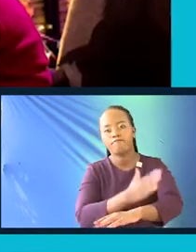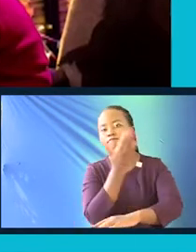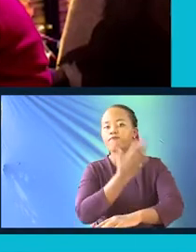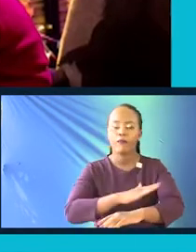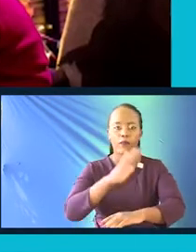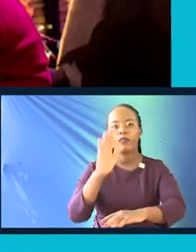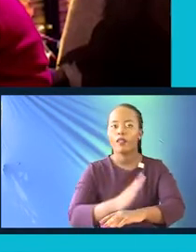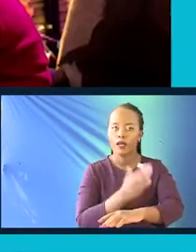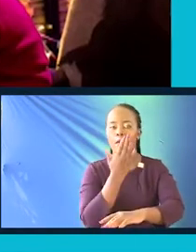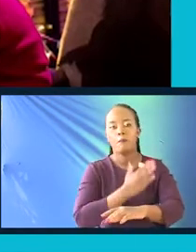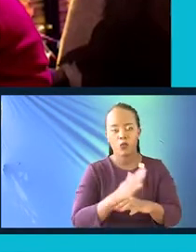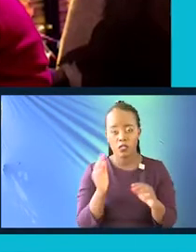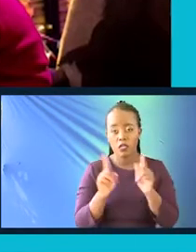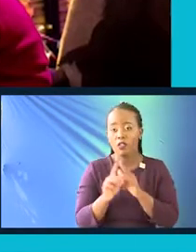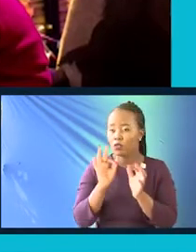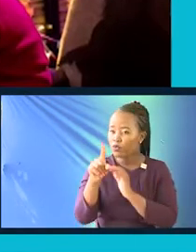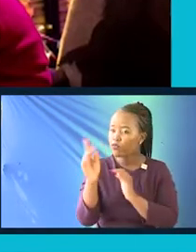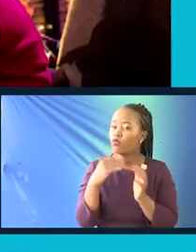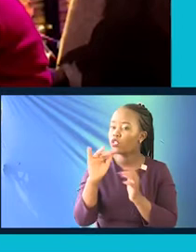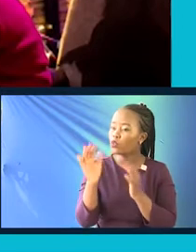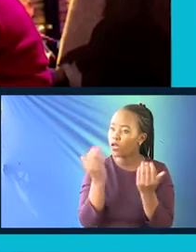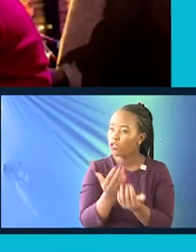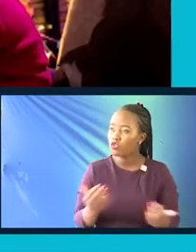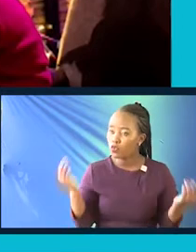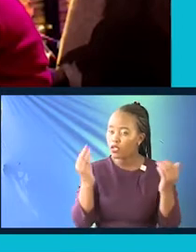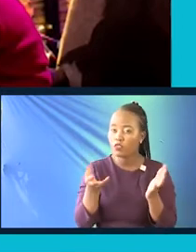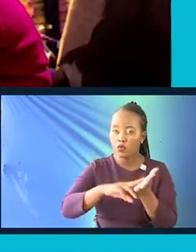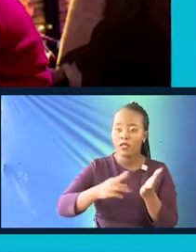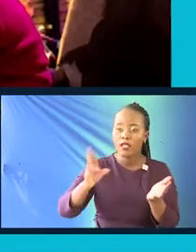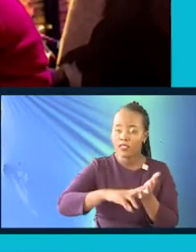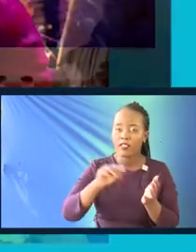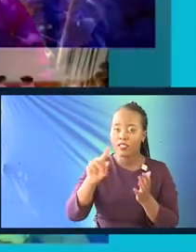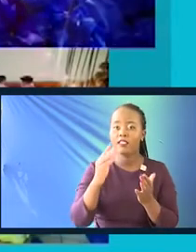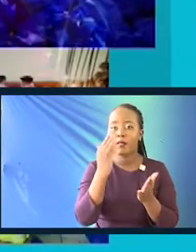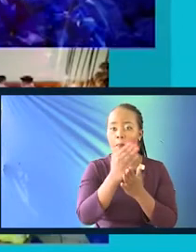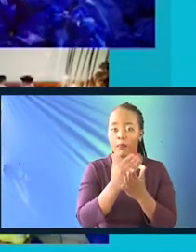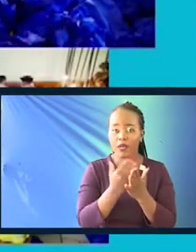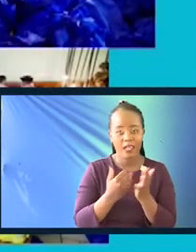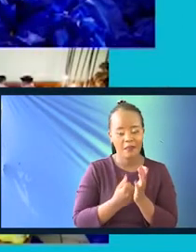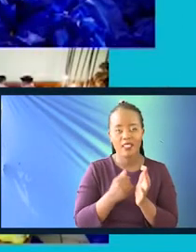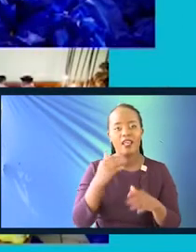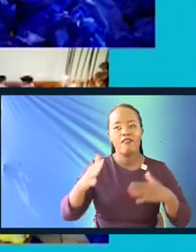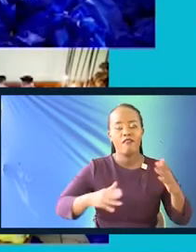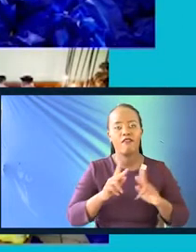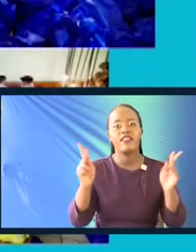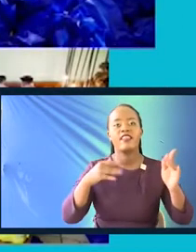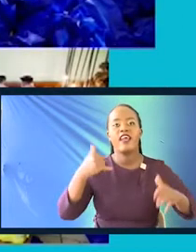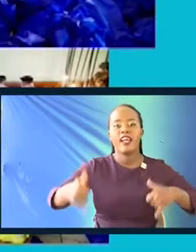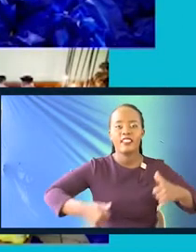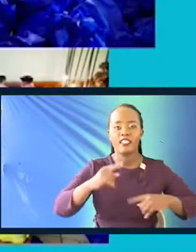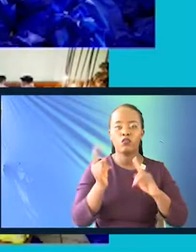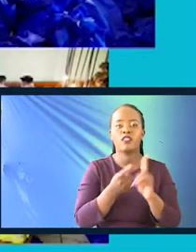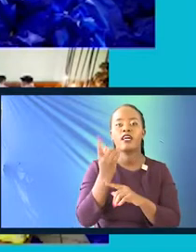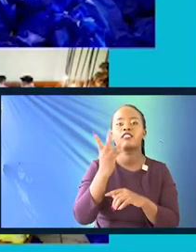Tafadalini, look up this program if you want your kids to sign up for this program at Eastlands Library. Very excited to be kicking that off on the